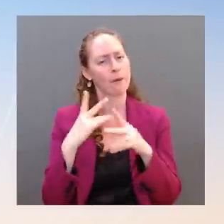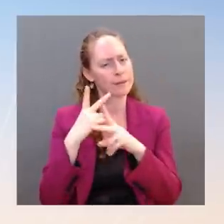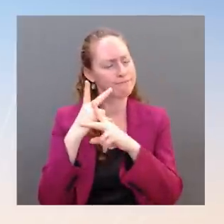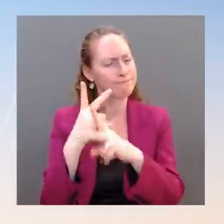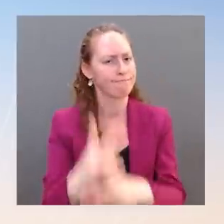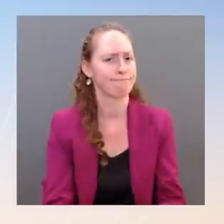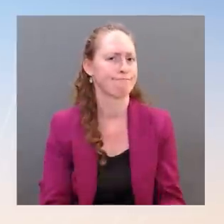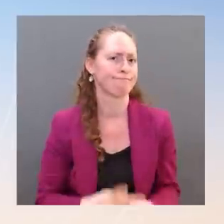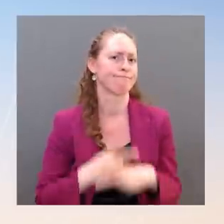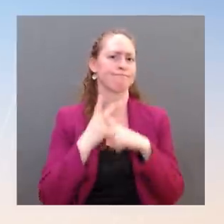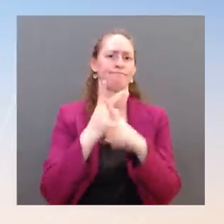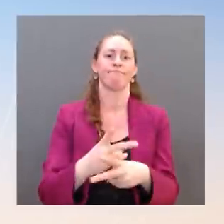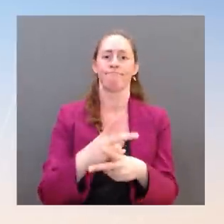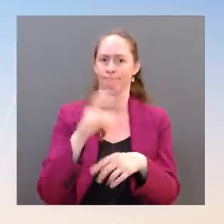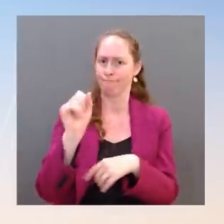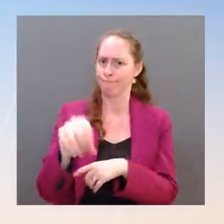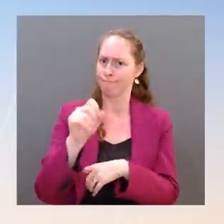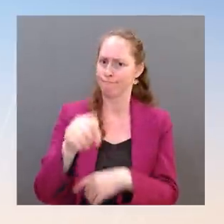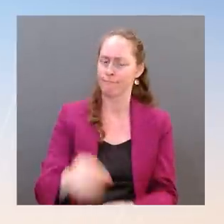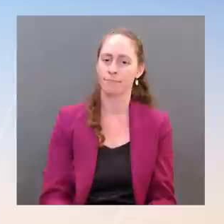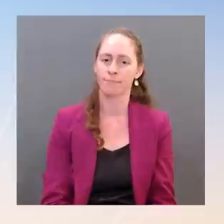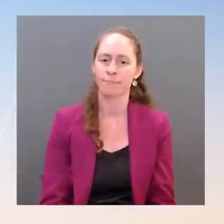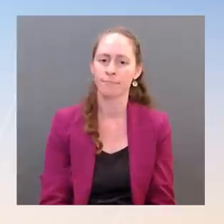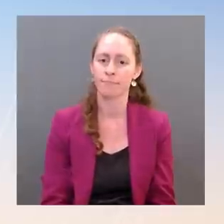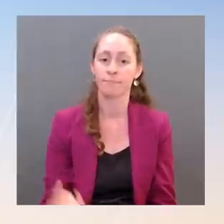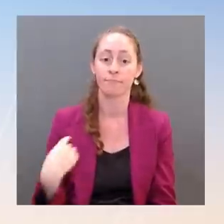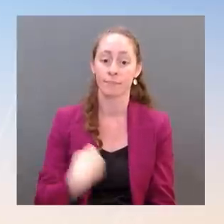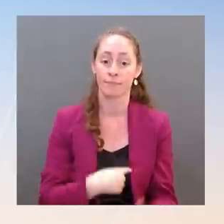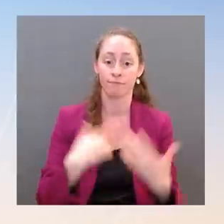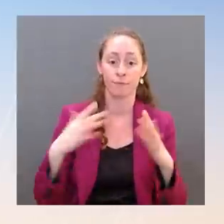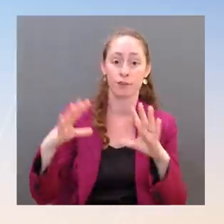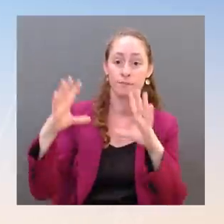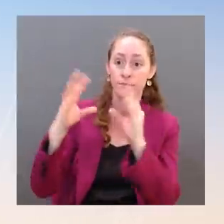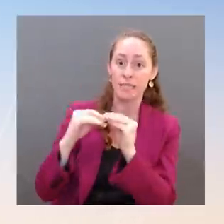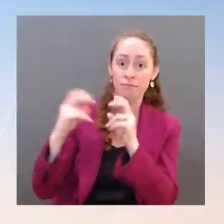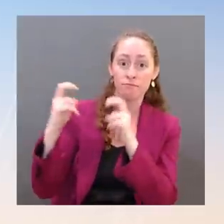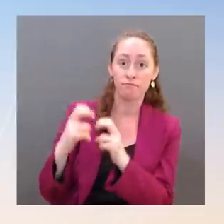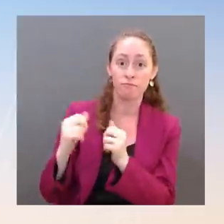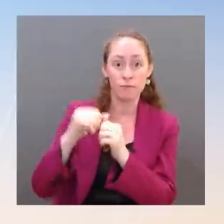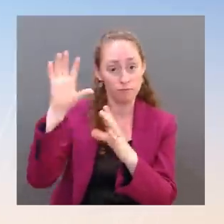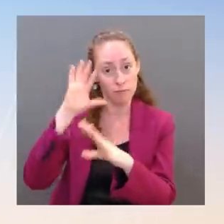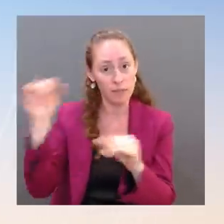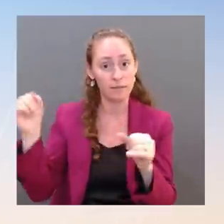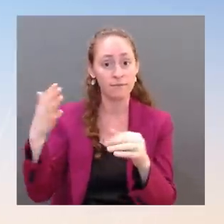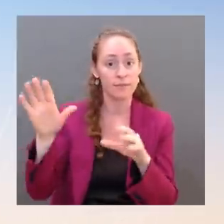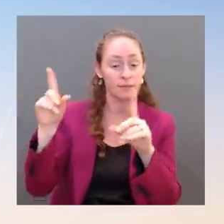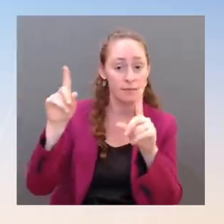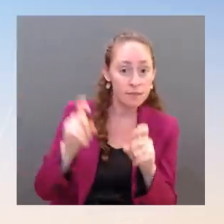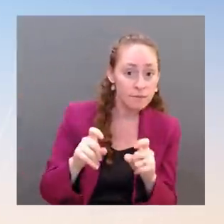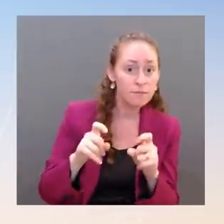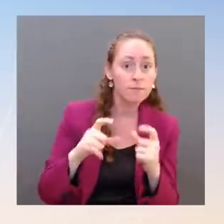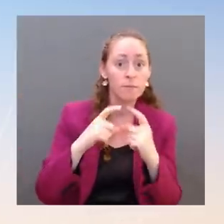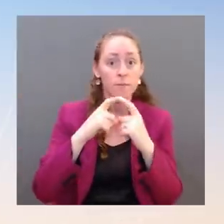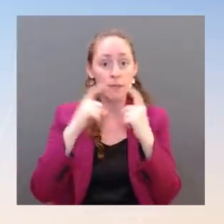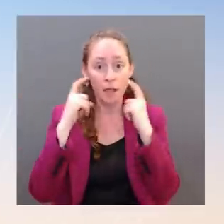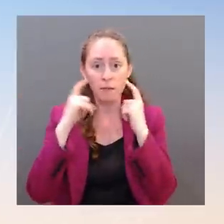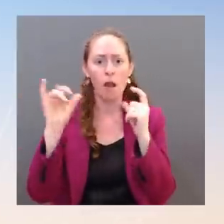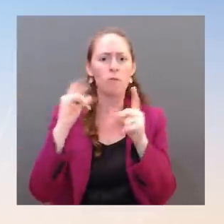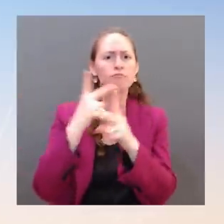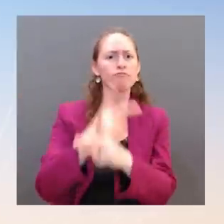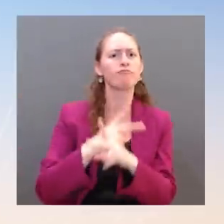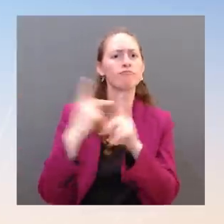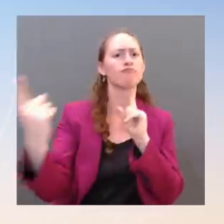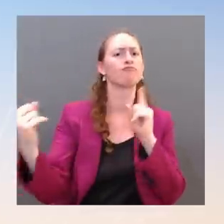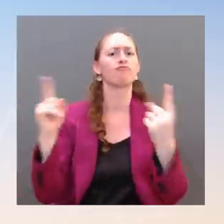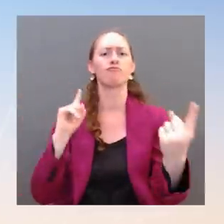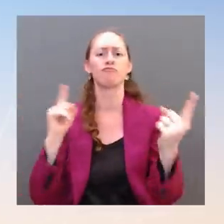got tested first. I put my mask on and we socially distanced. Those are the extra protocols that we do take with the president and all the principles, not just him,